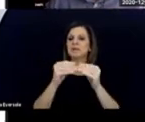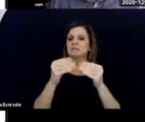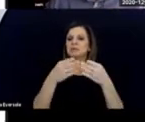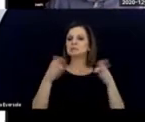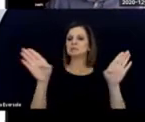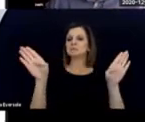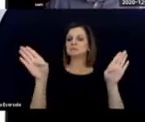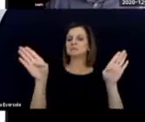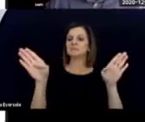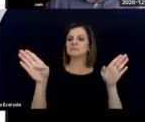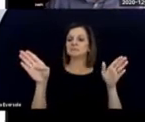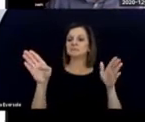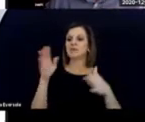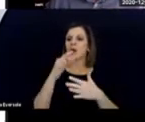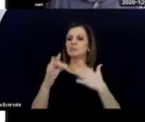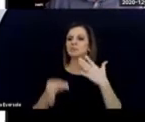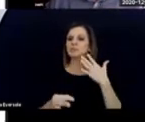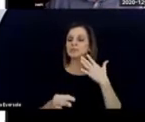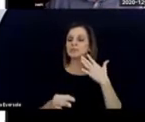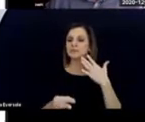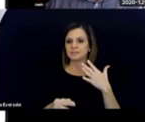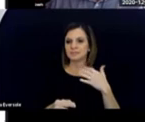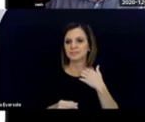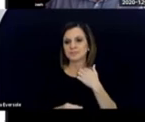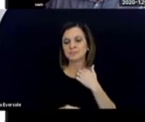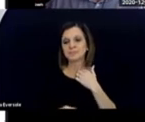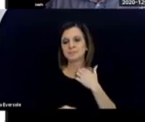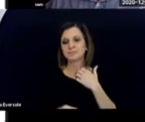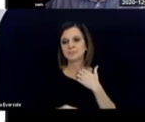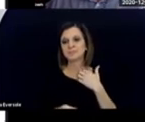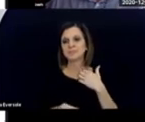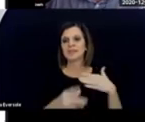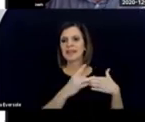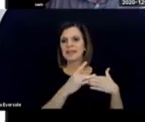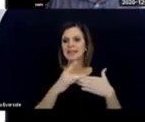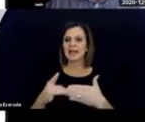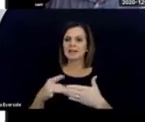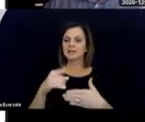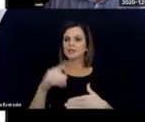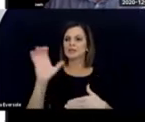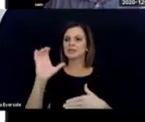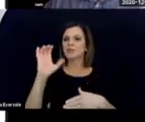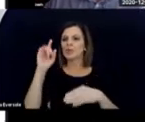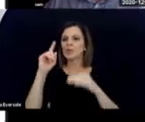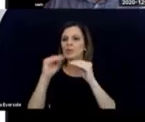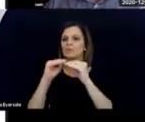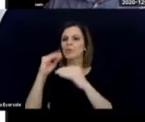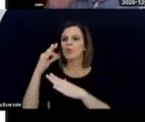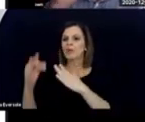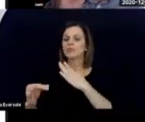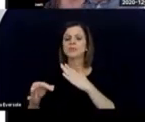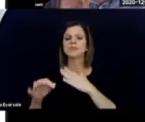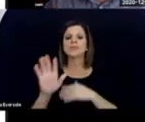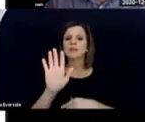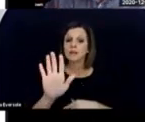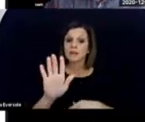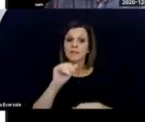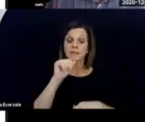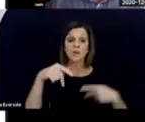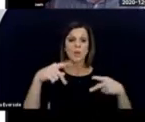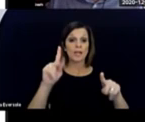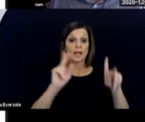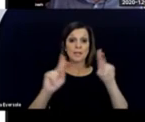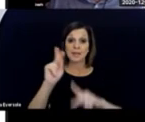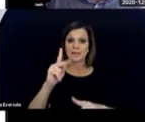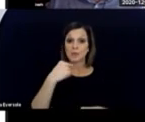and point you in other directions. But do not let anyone tell you that deafblind